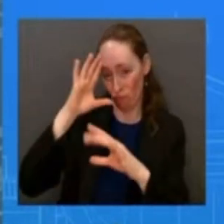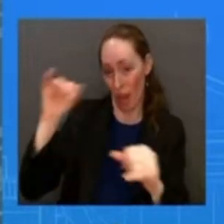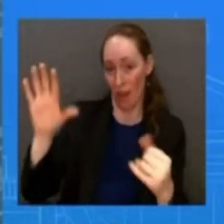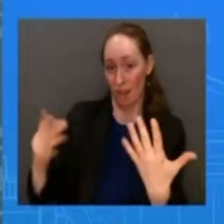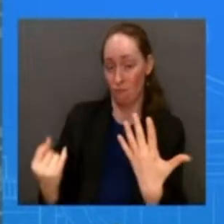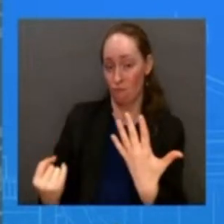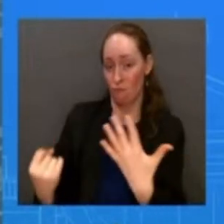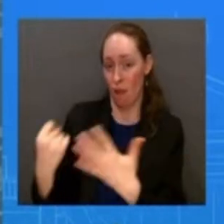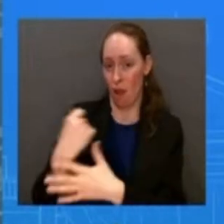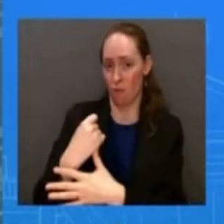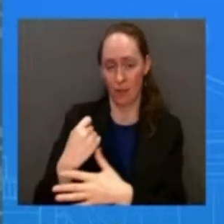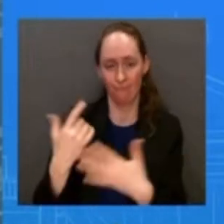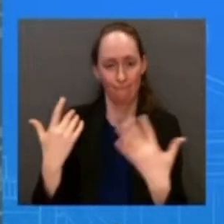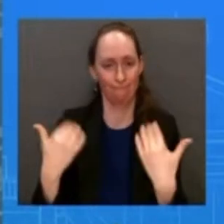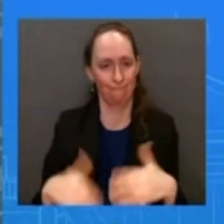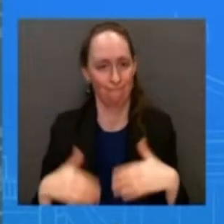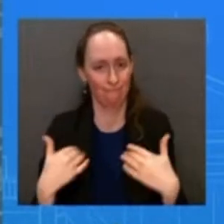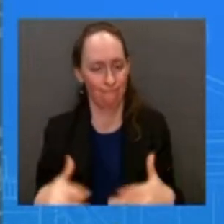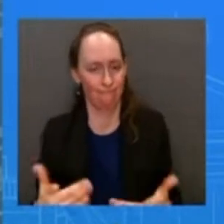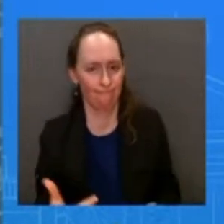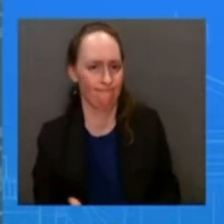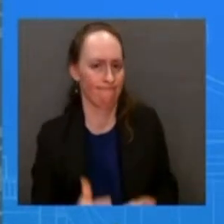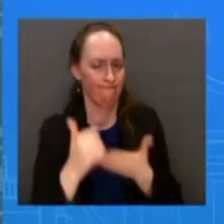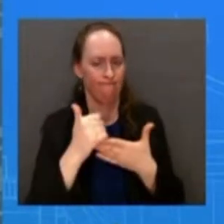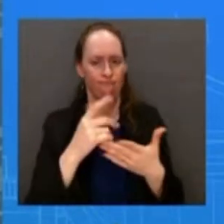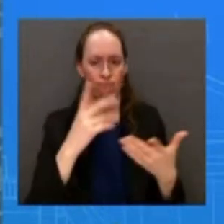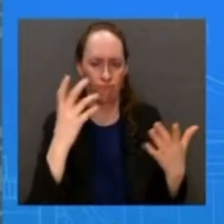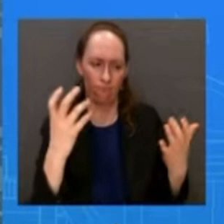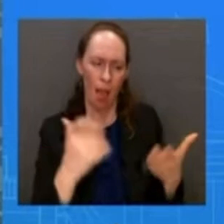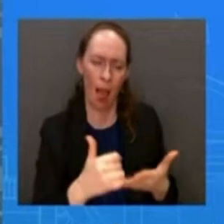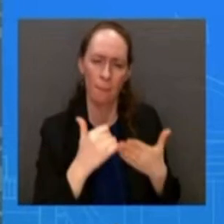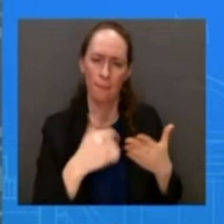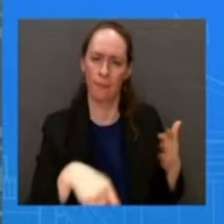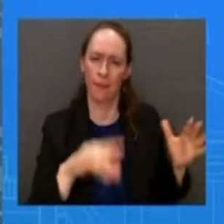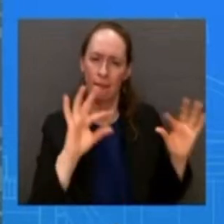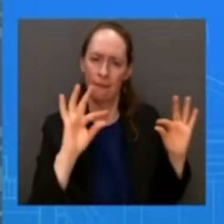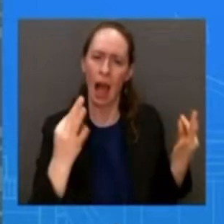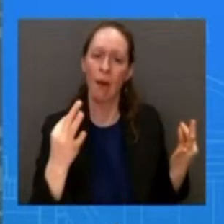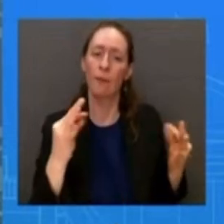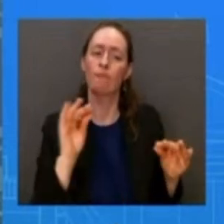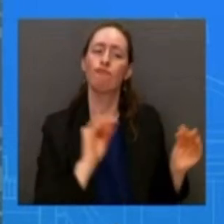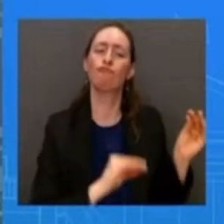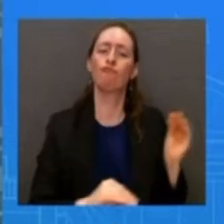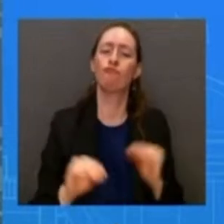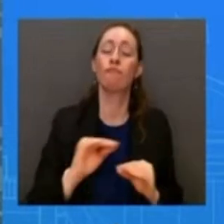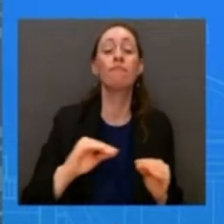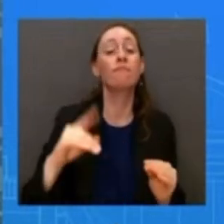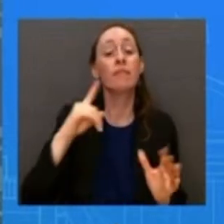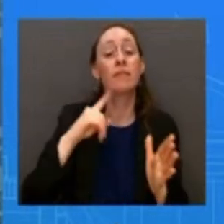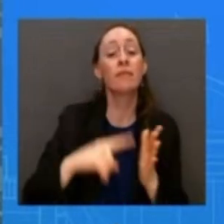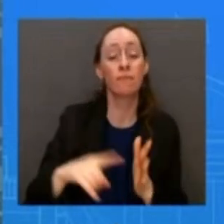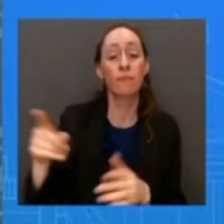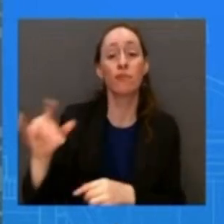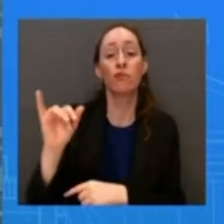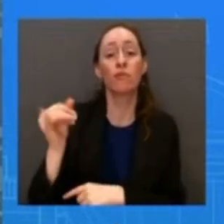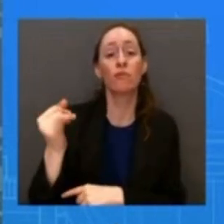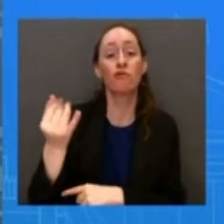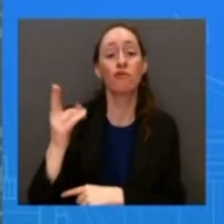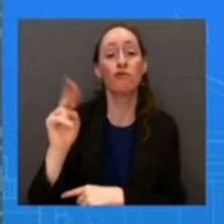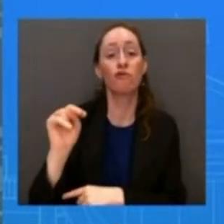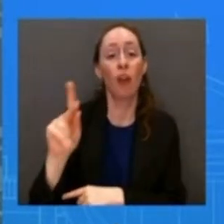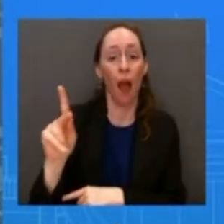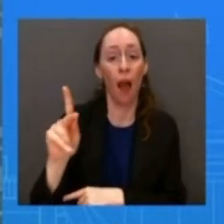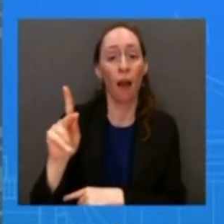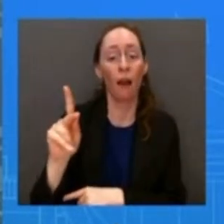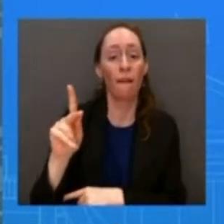costs for families which is why when you talk about junk fees you've heard the president talk about junk fees recently uh that is important uh to